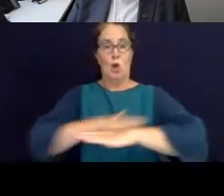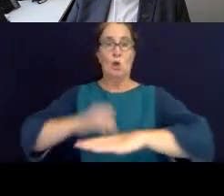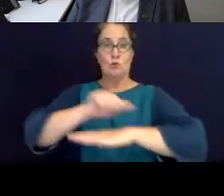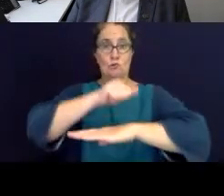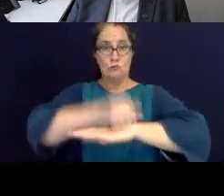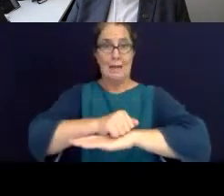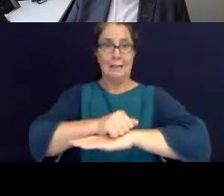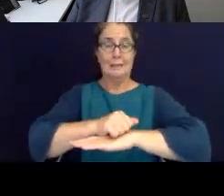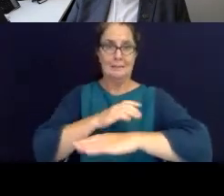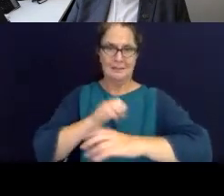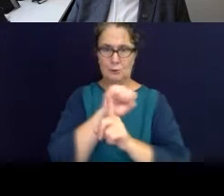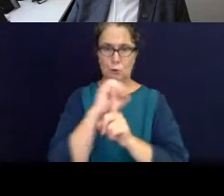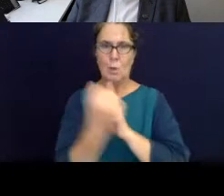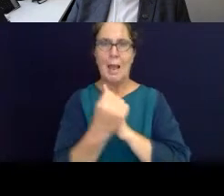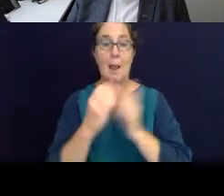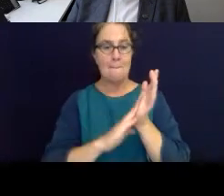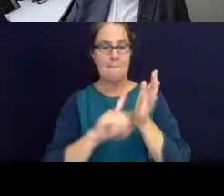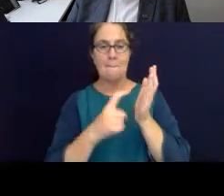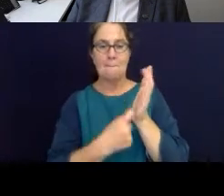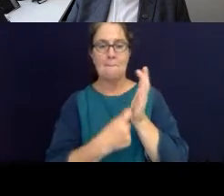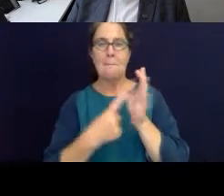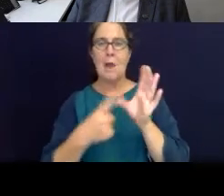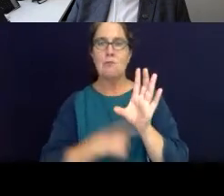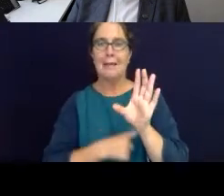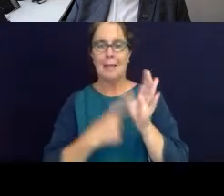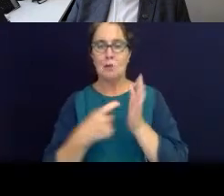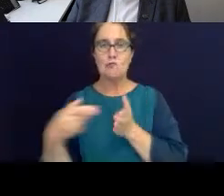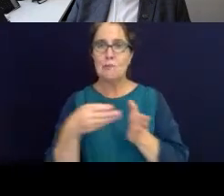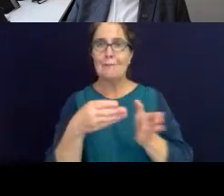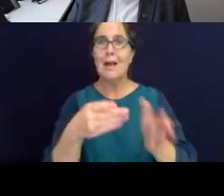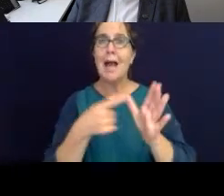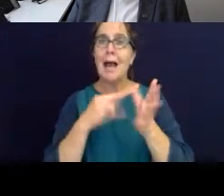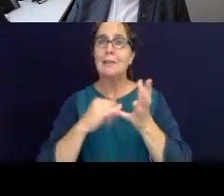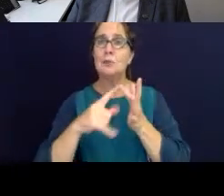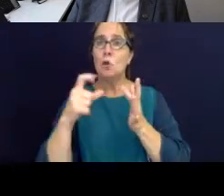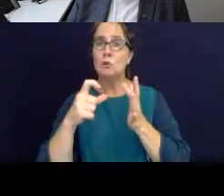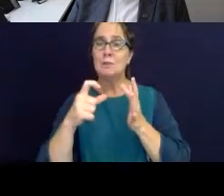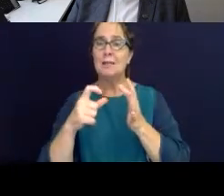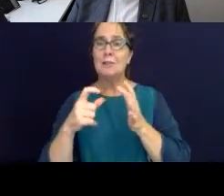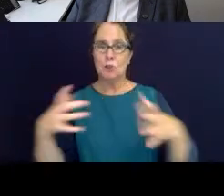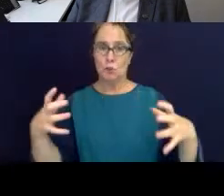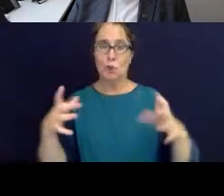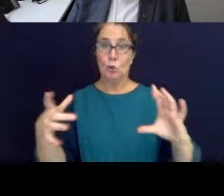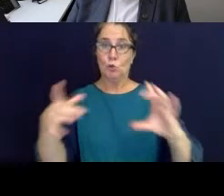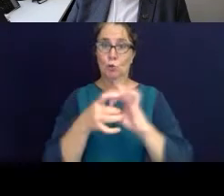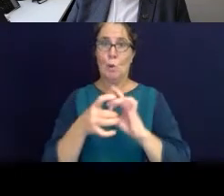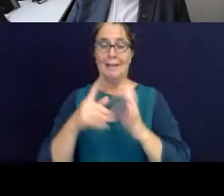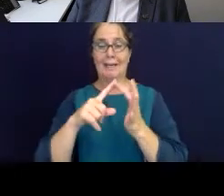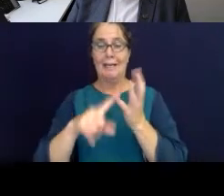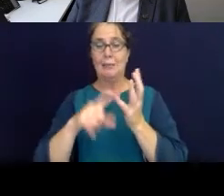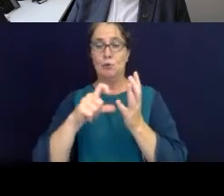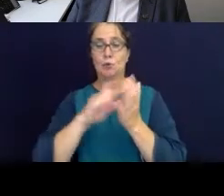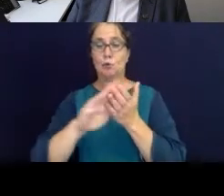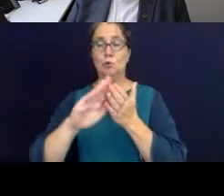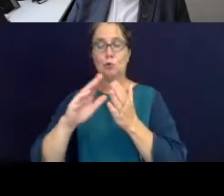River Nations came together in 2007 and 2010 with the Echuca Declaration. And this was a